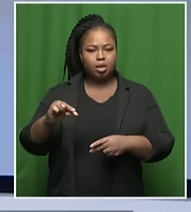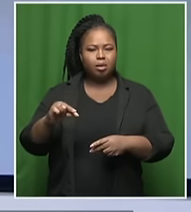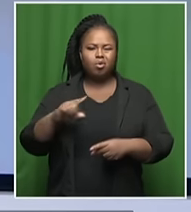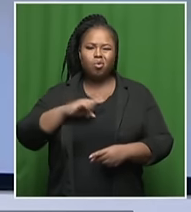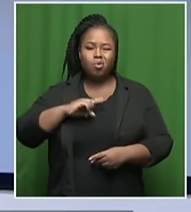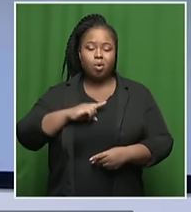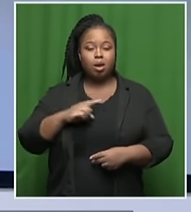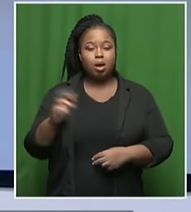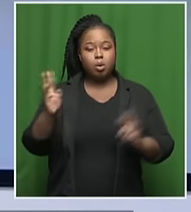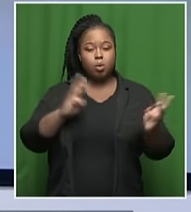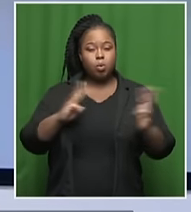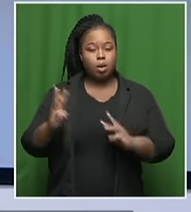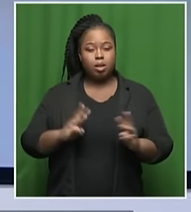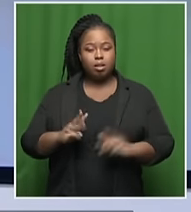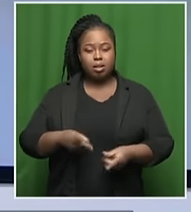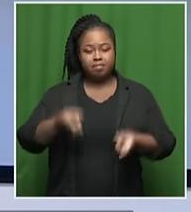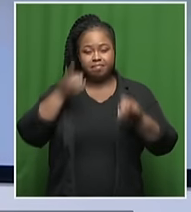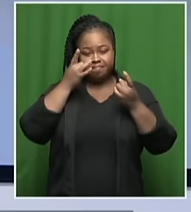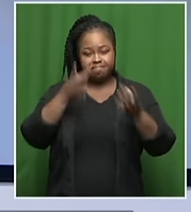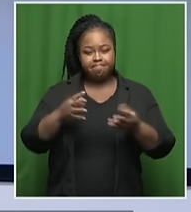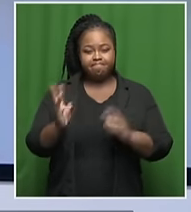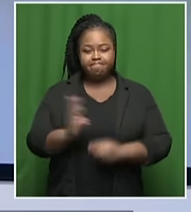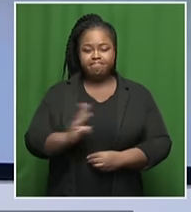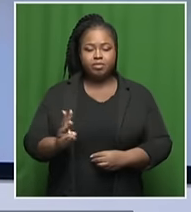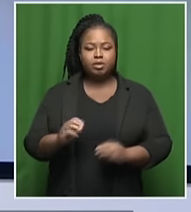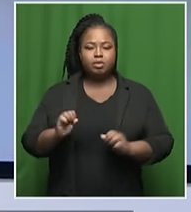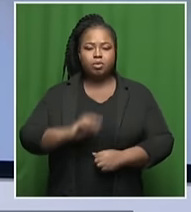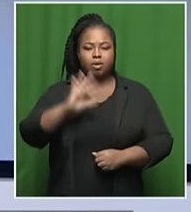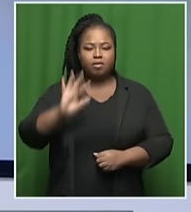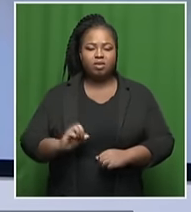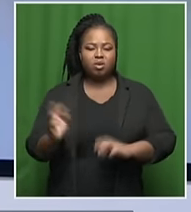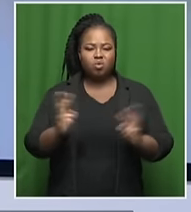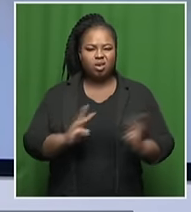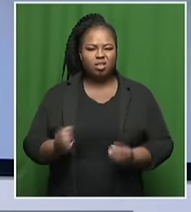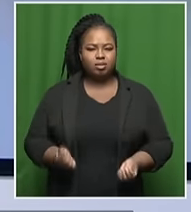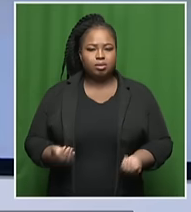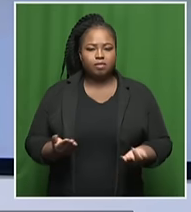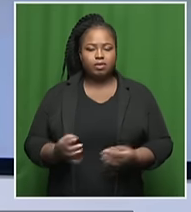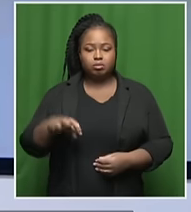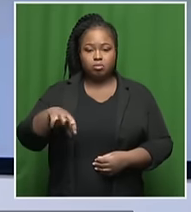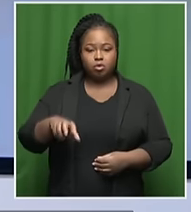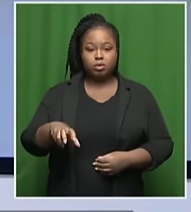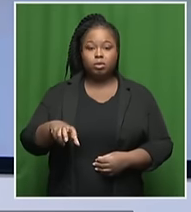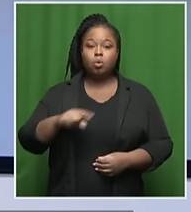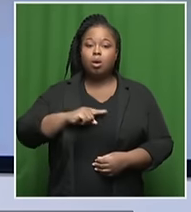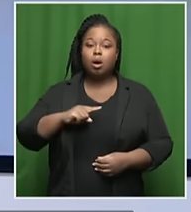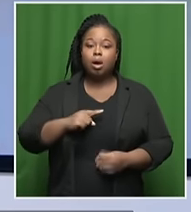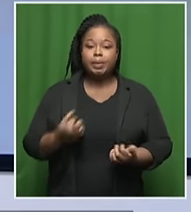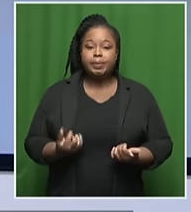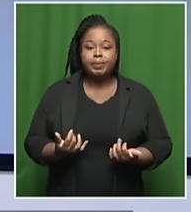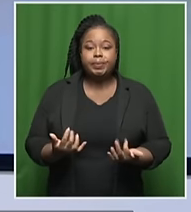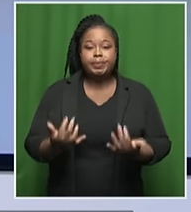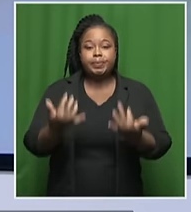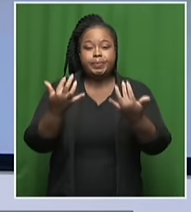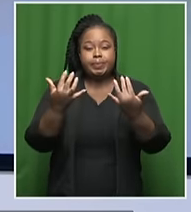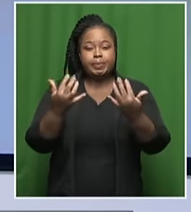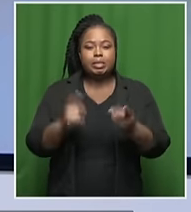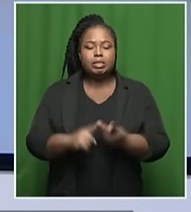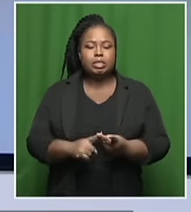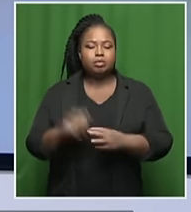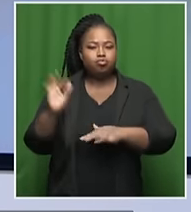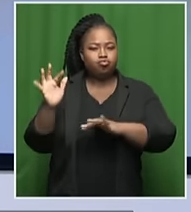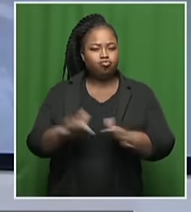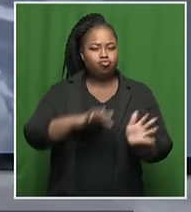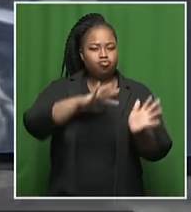severe weather warning was issued by the South African Weather Service for most parts of the province with fires, rain and heavy winds